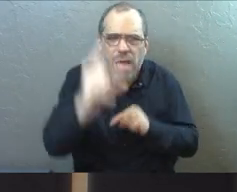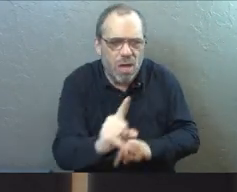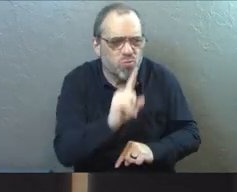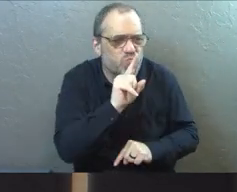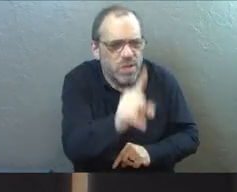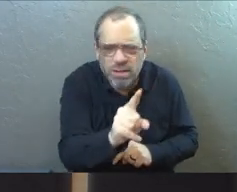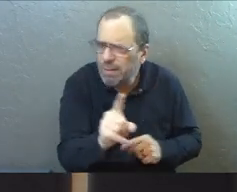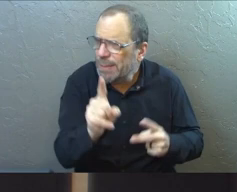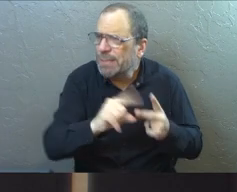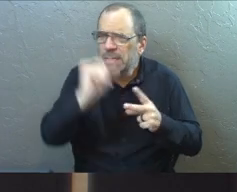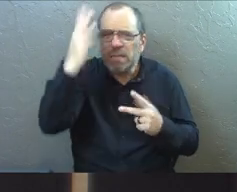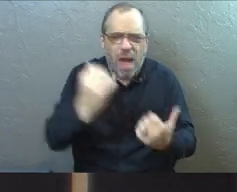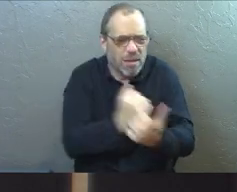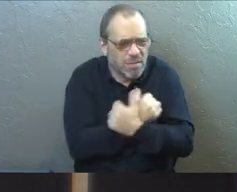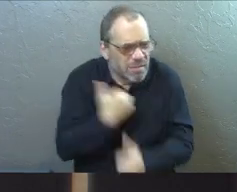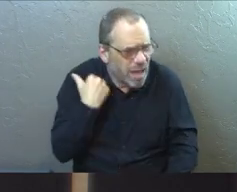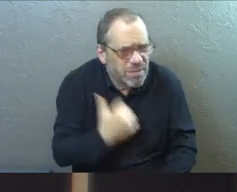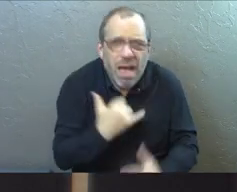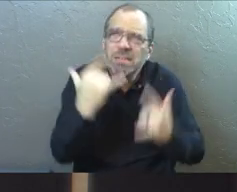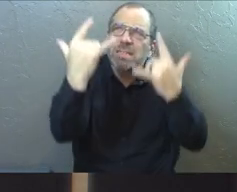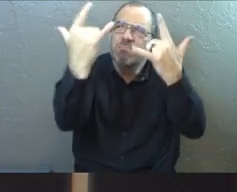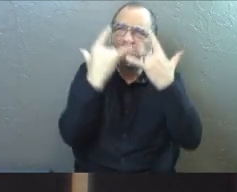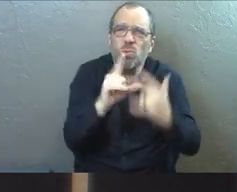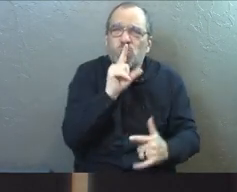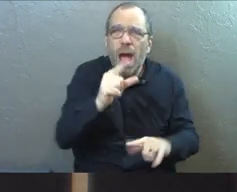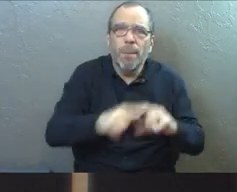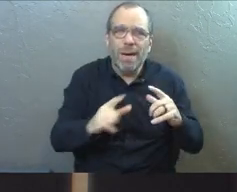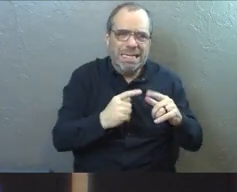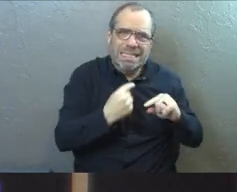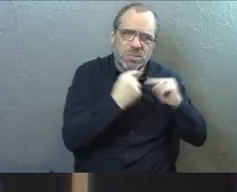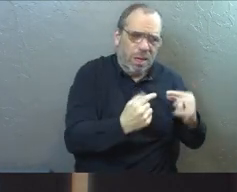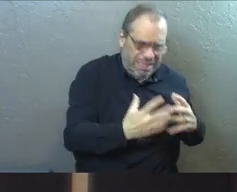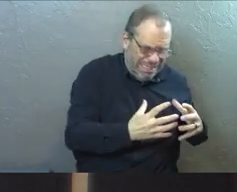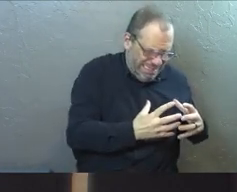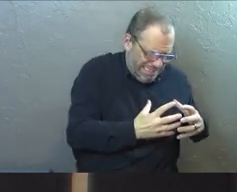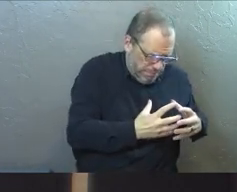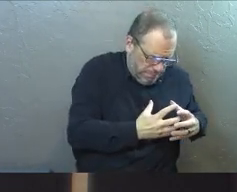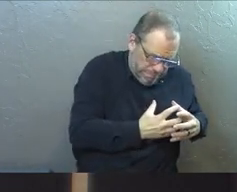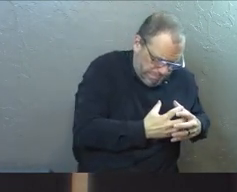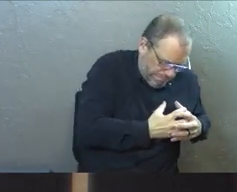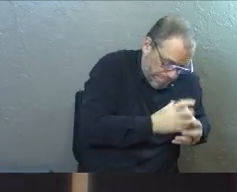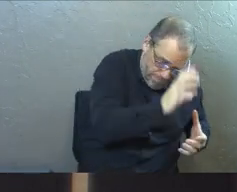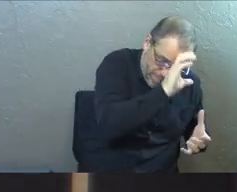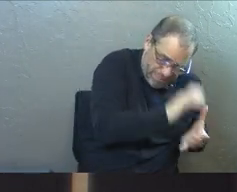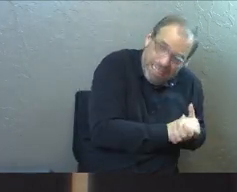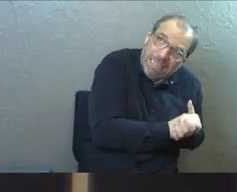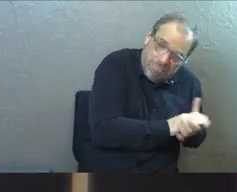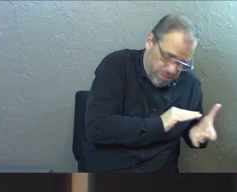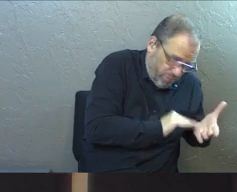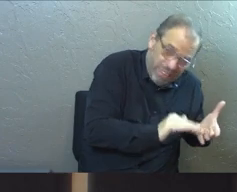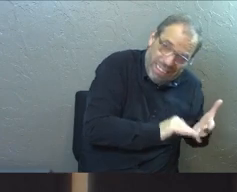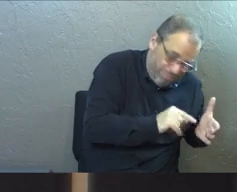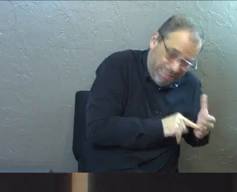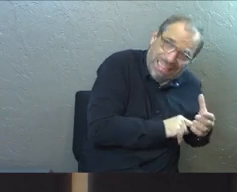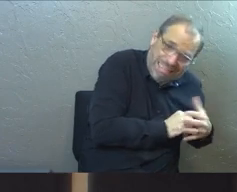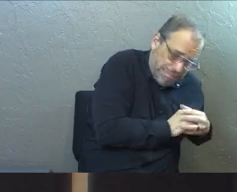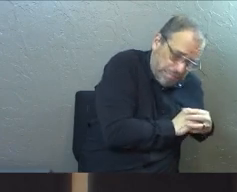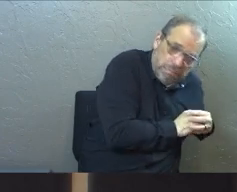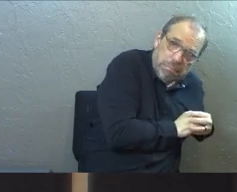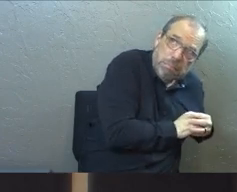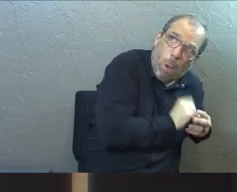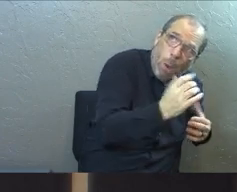real. We know God loves us and there's all of that reality, but we struggle to then actually believe that he'll forgive us all the way